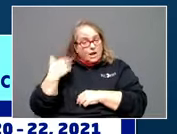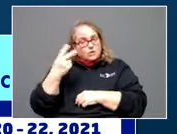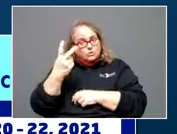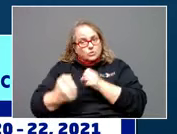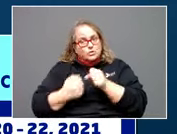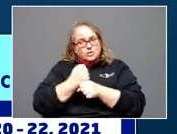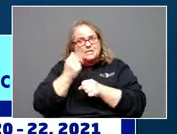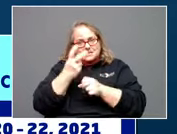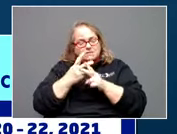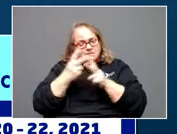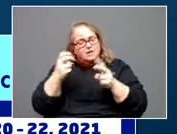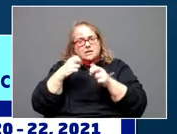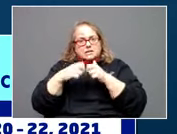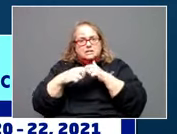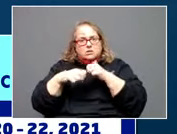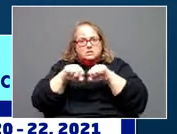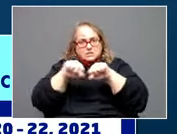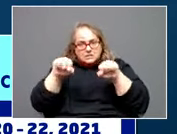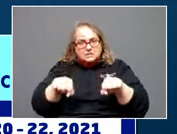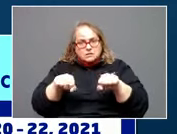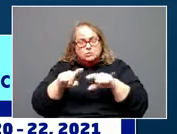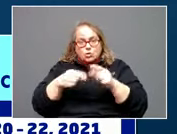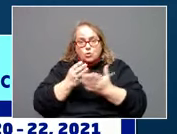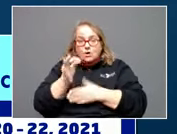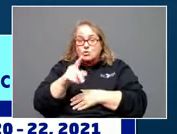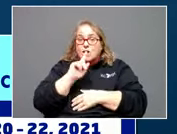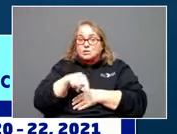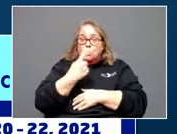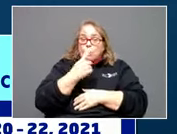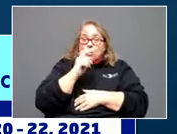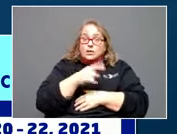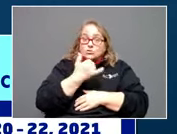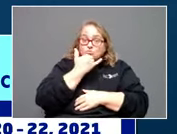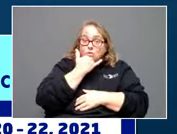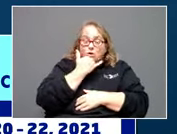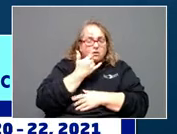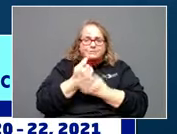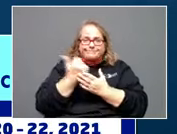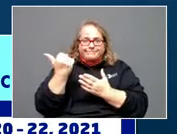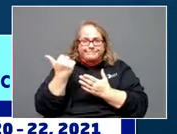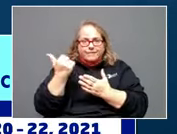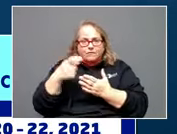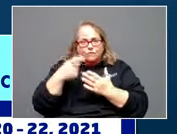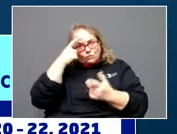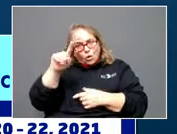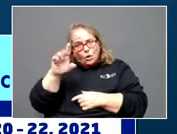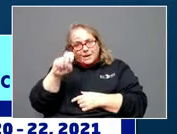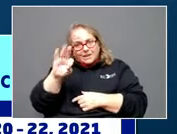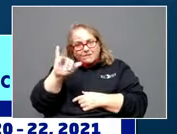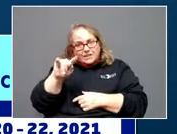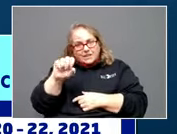incredibly difficult system where if you answer one question wrong, you can be disqualified for benefits, even though you don't know